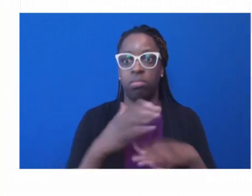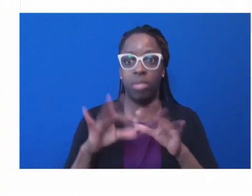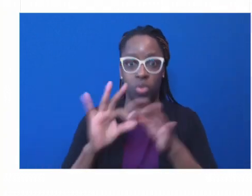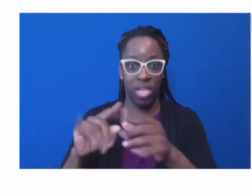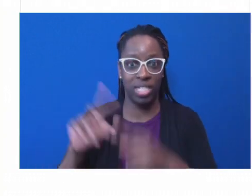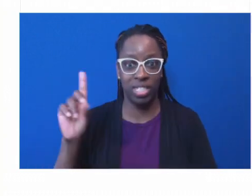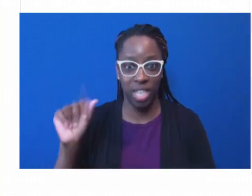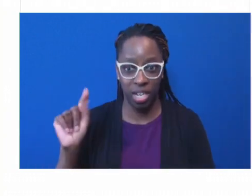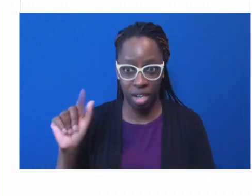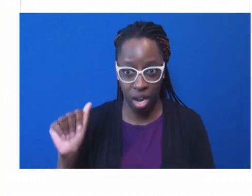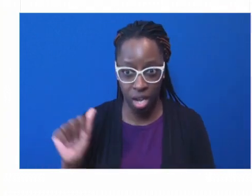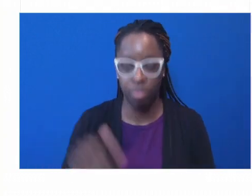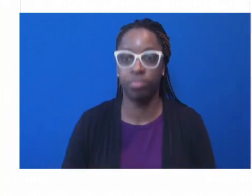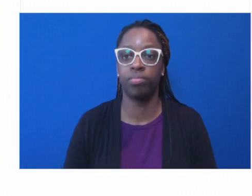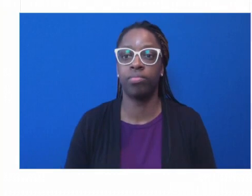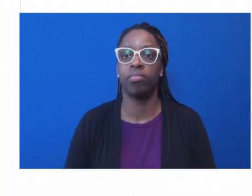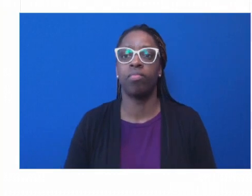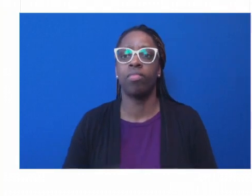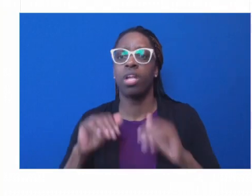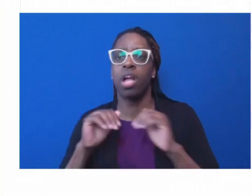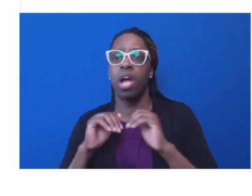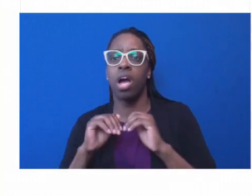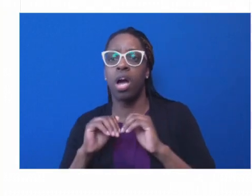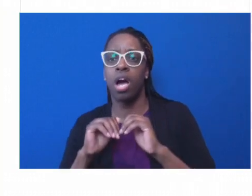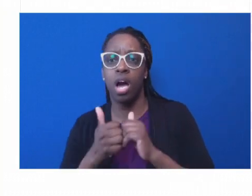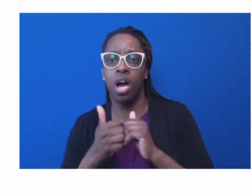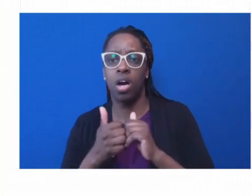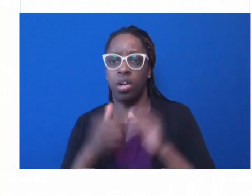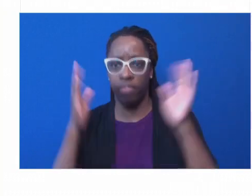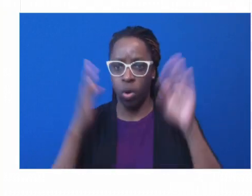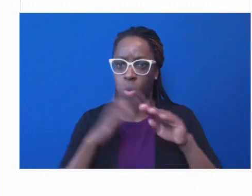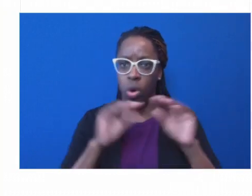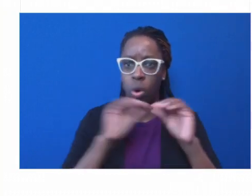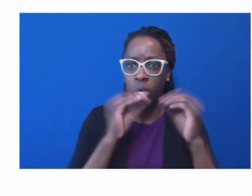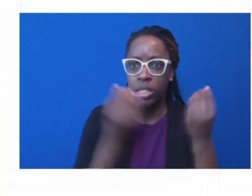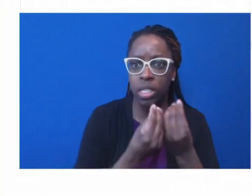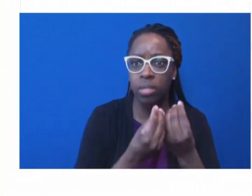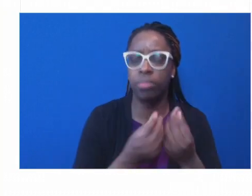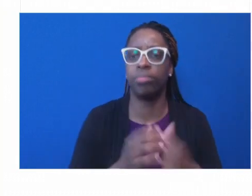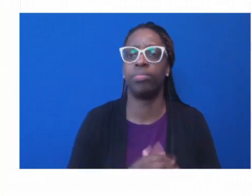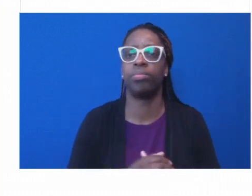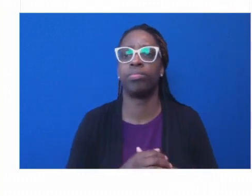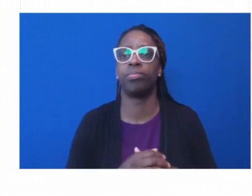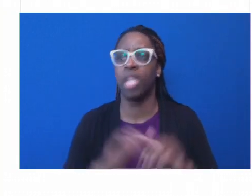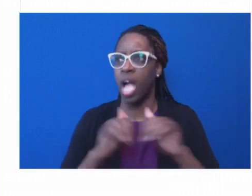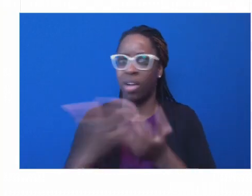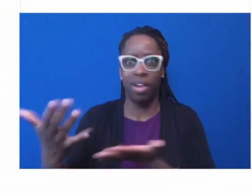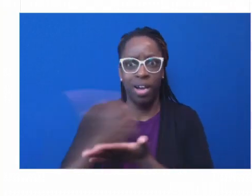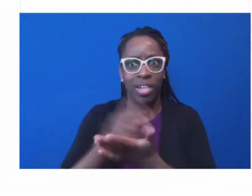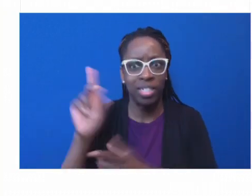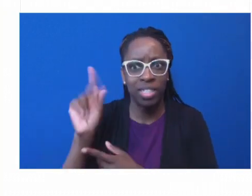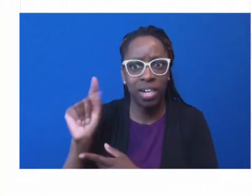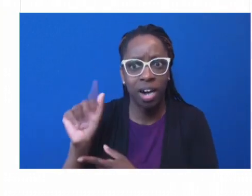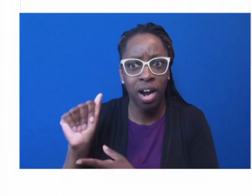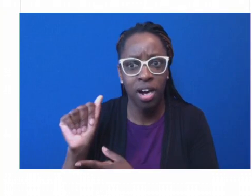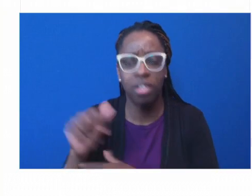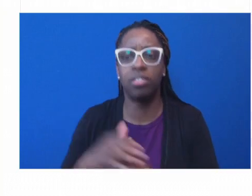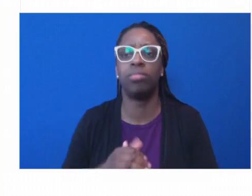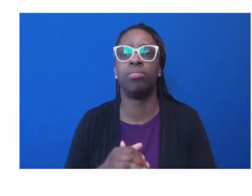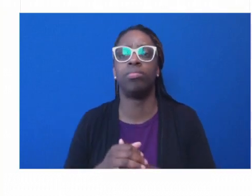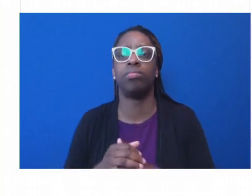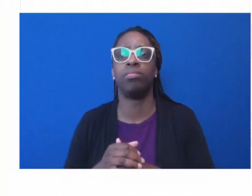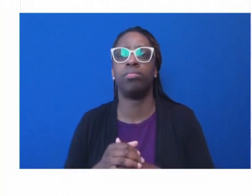contextualizing those findings in the context of history and culture of the community and the active role of